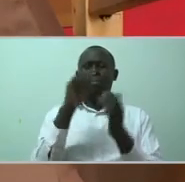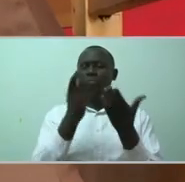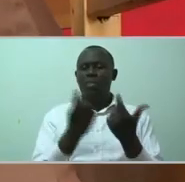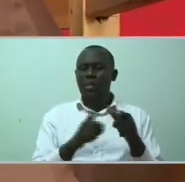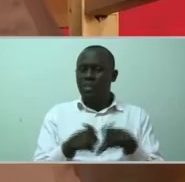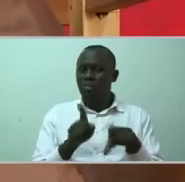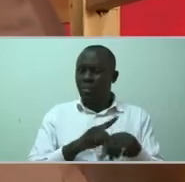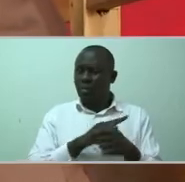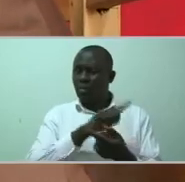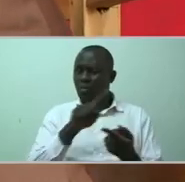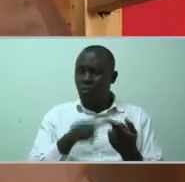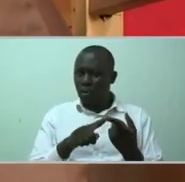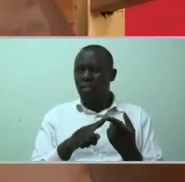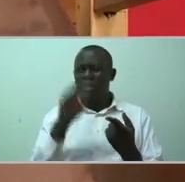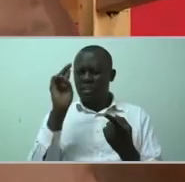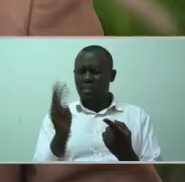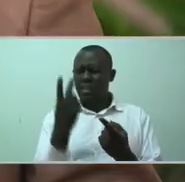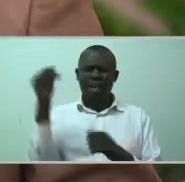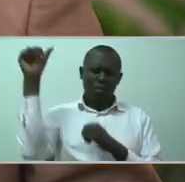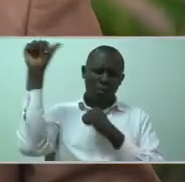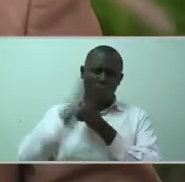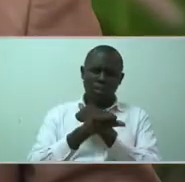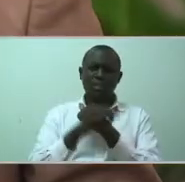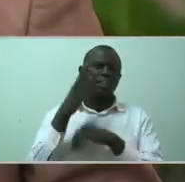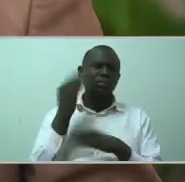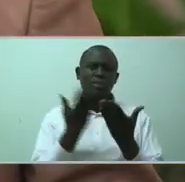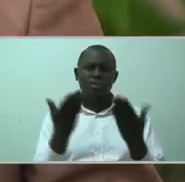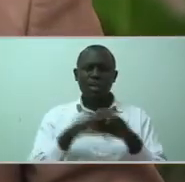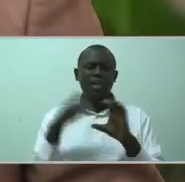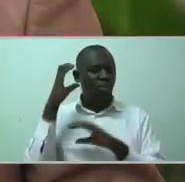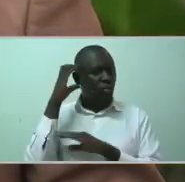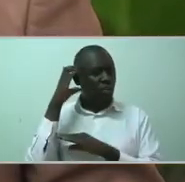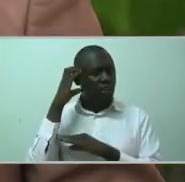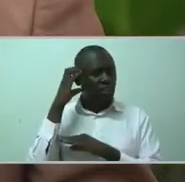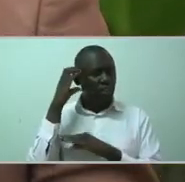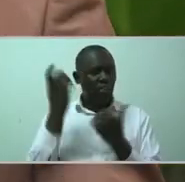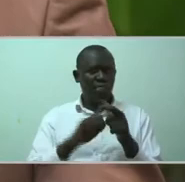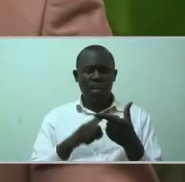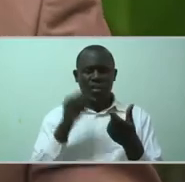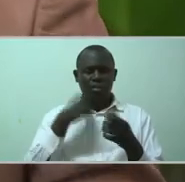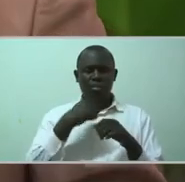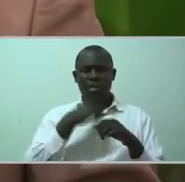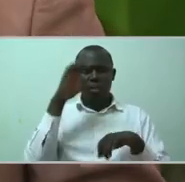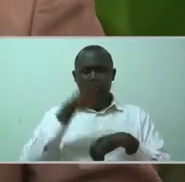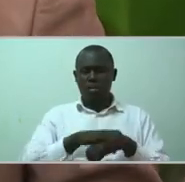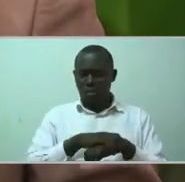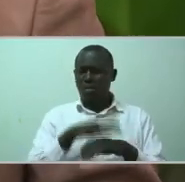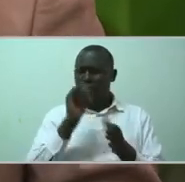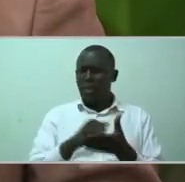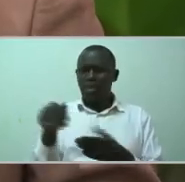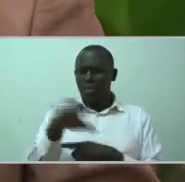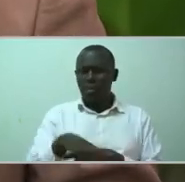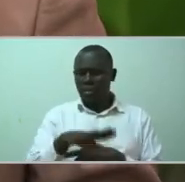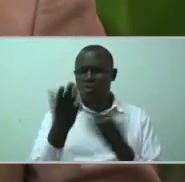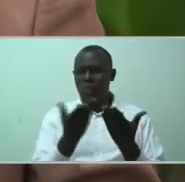The second worst experience, I was in college and I got to that place again. That I felt